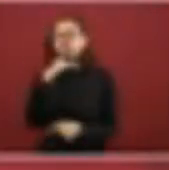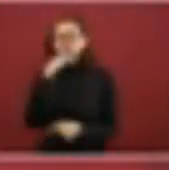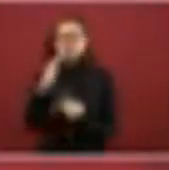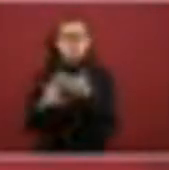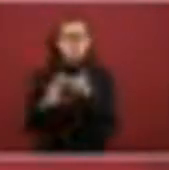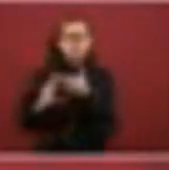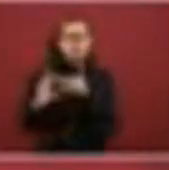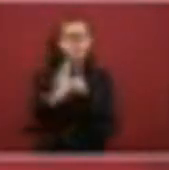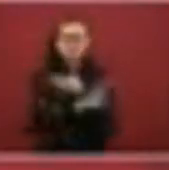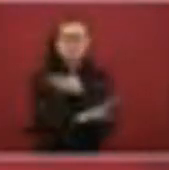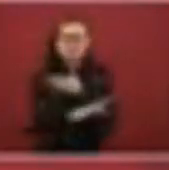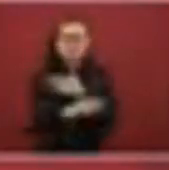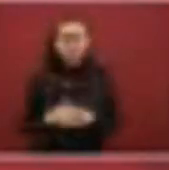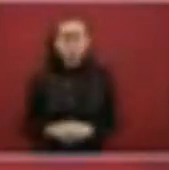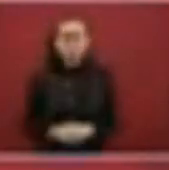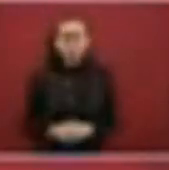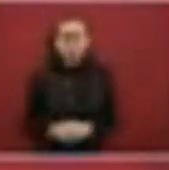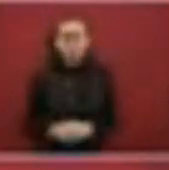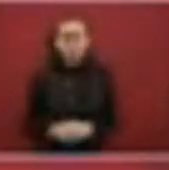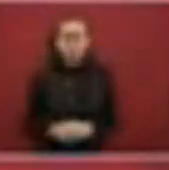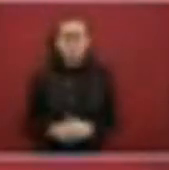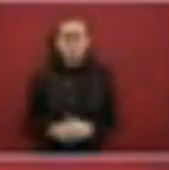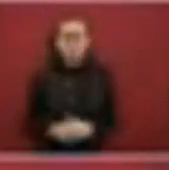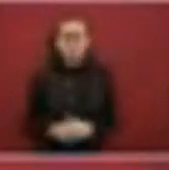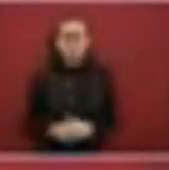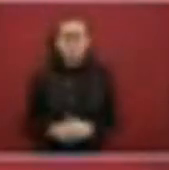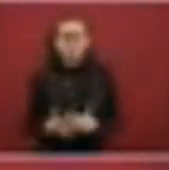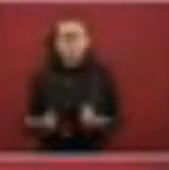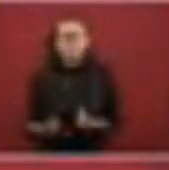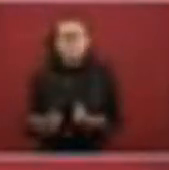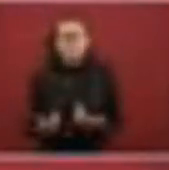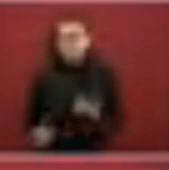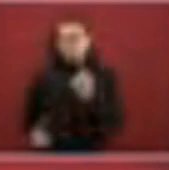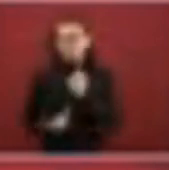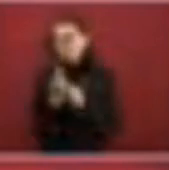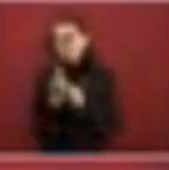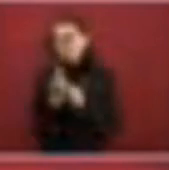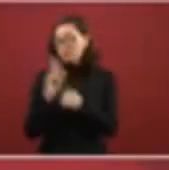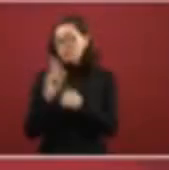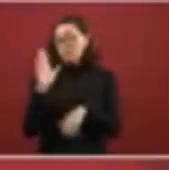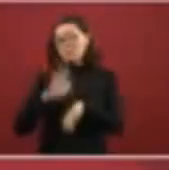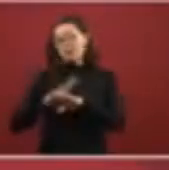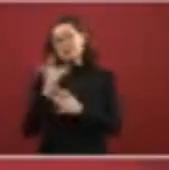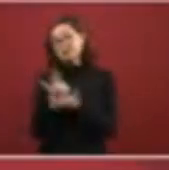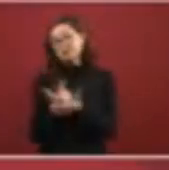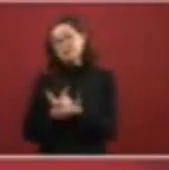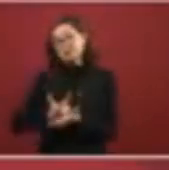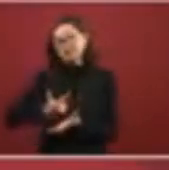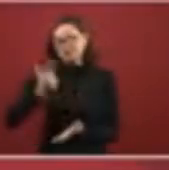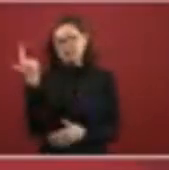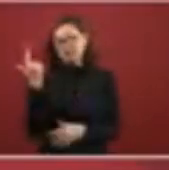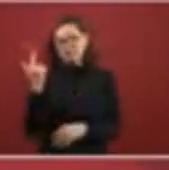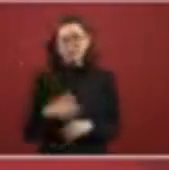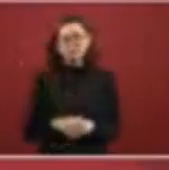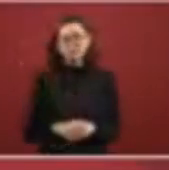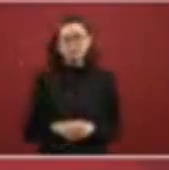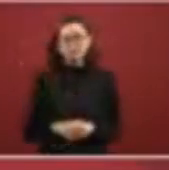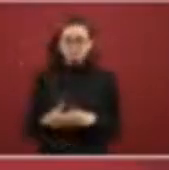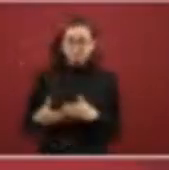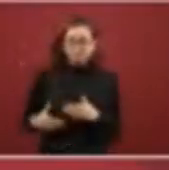because it's the principal problem of Mexico.